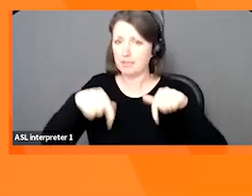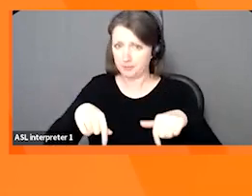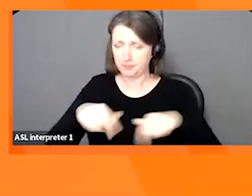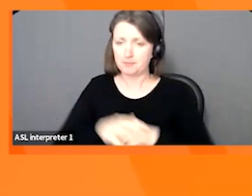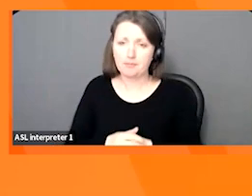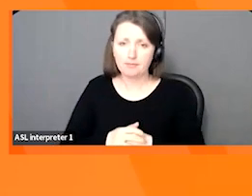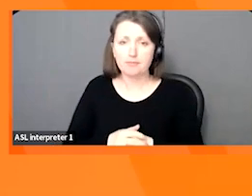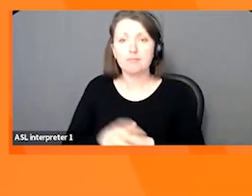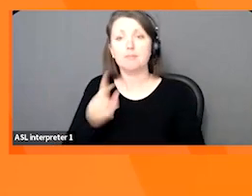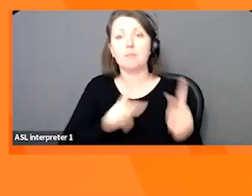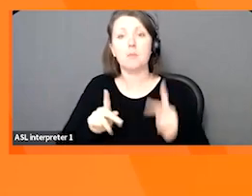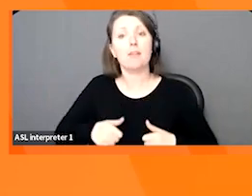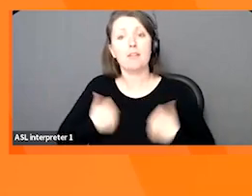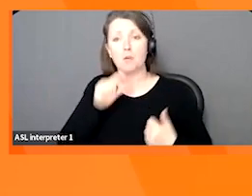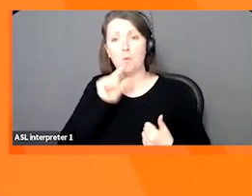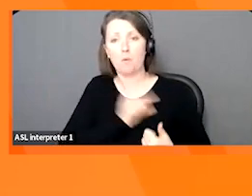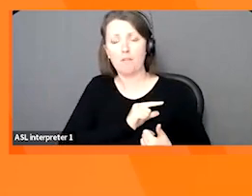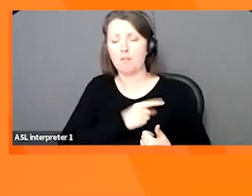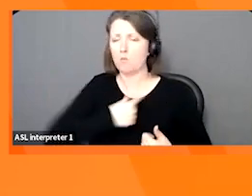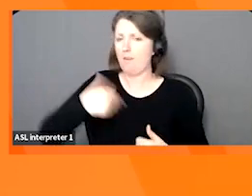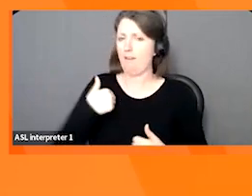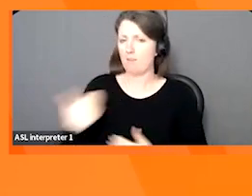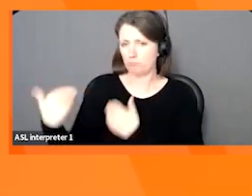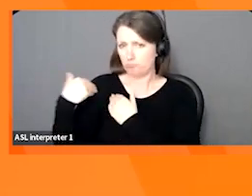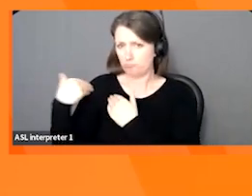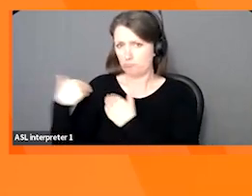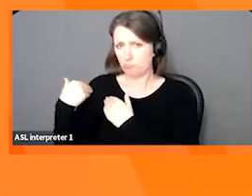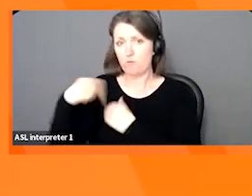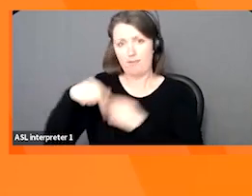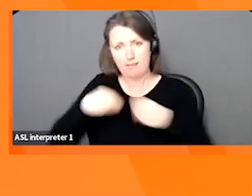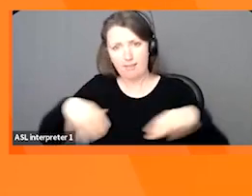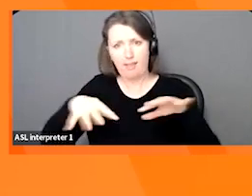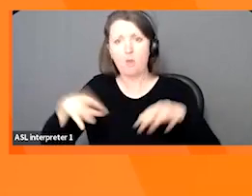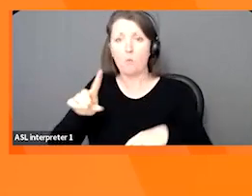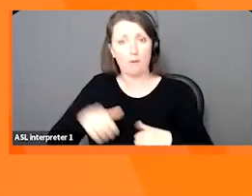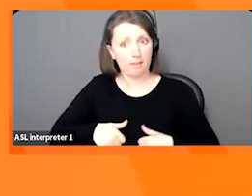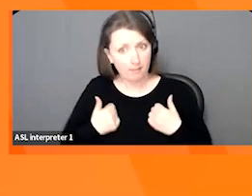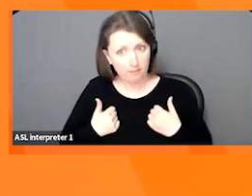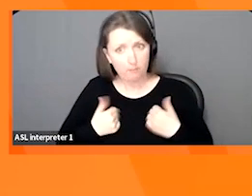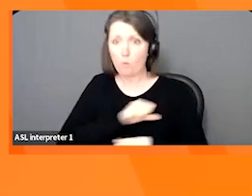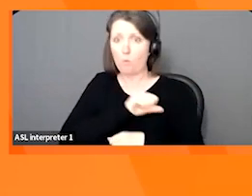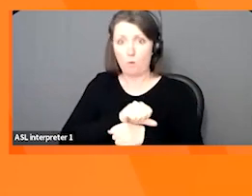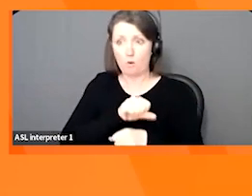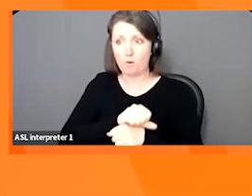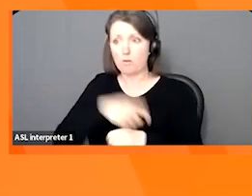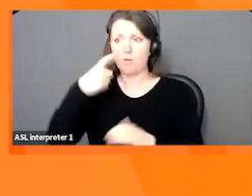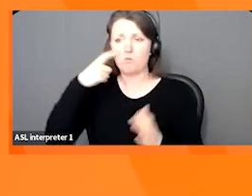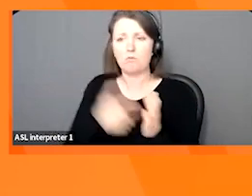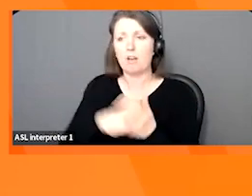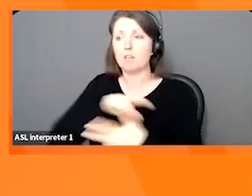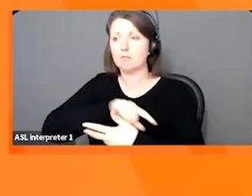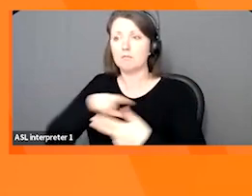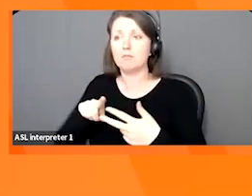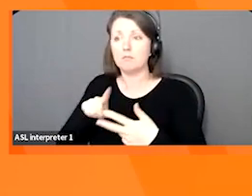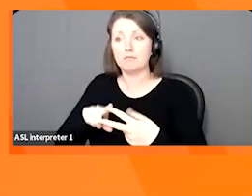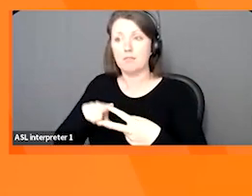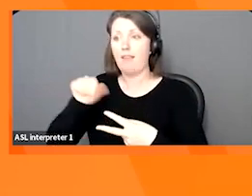for the stewardship of the land in which we live and work. And today we acknowledge the Mississaugas of the Credit First Nation of the Anishnabek peoples on